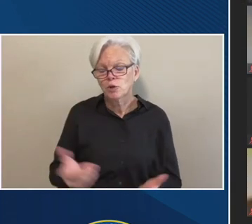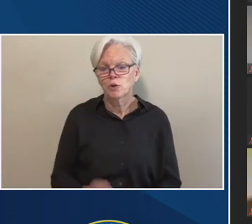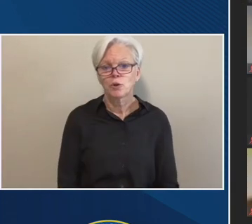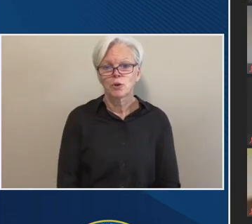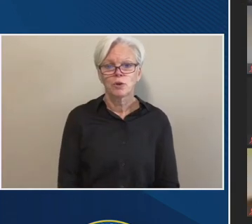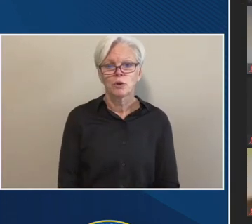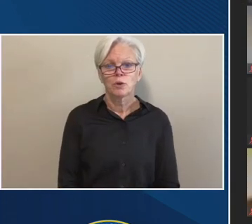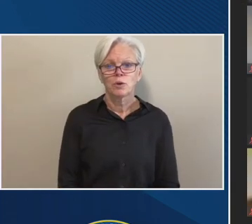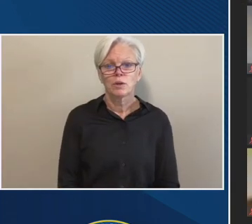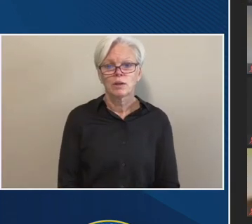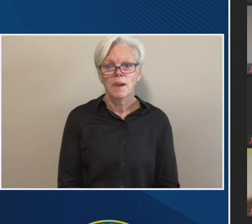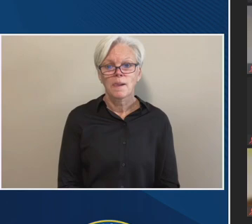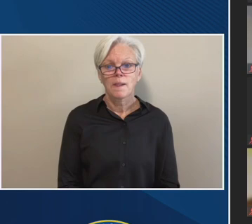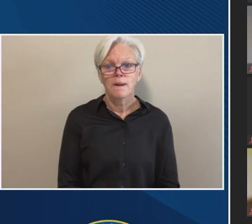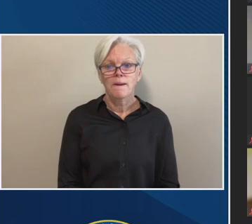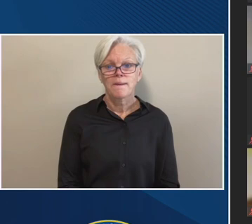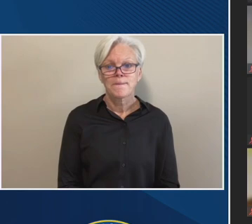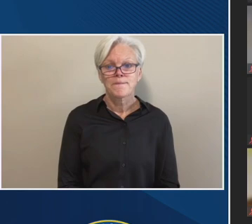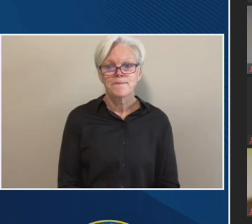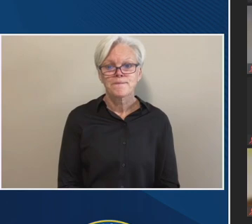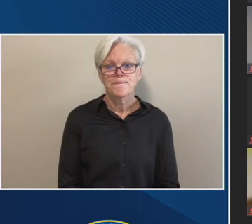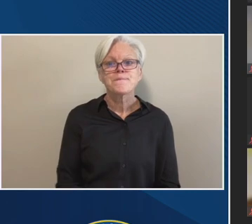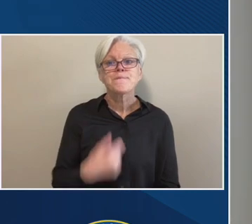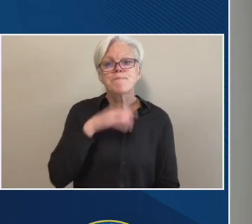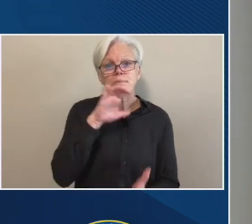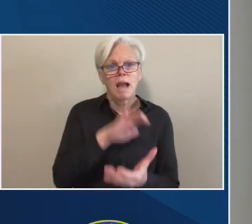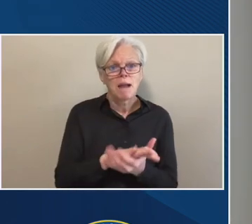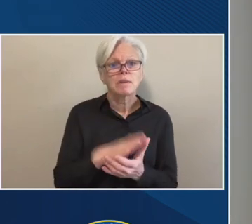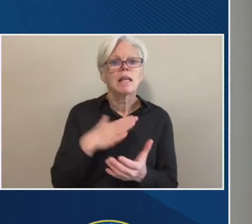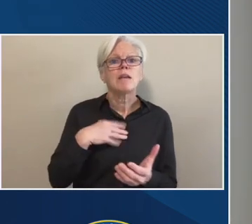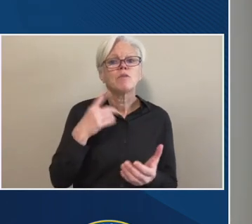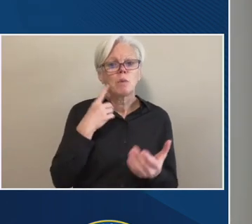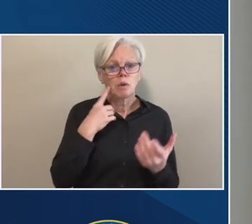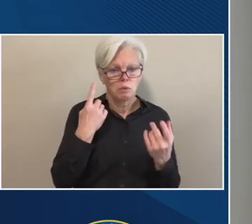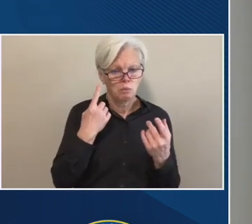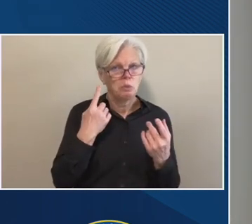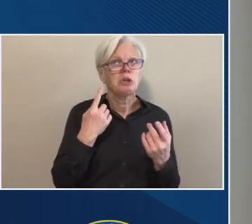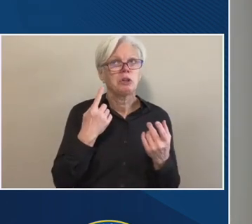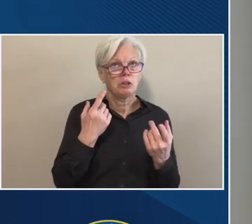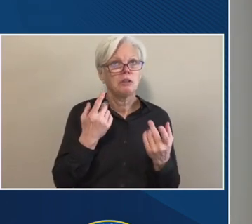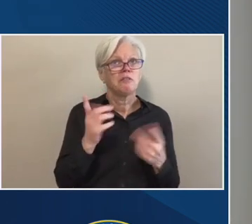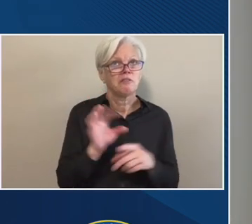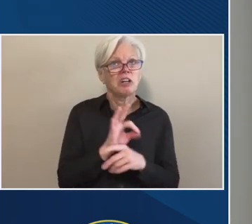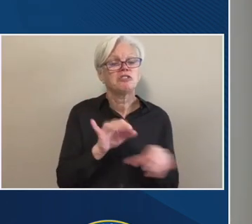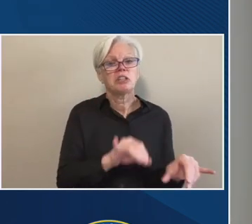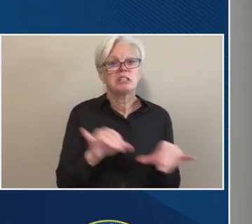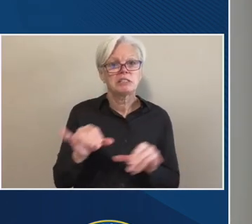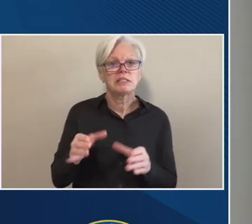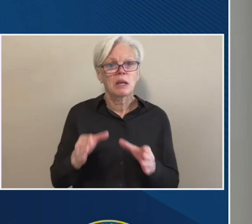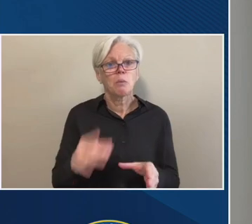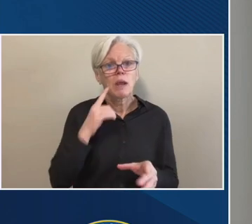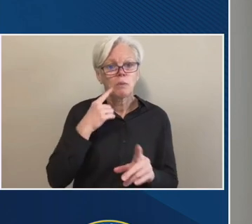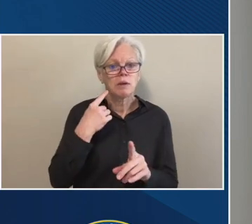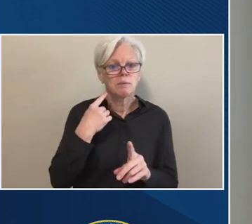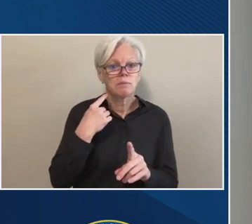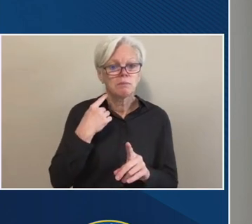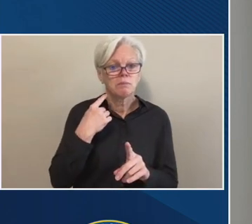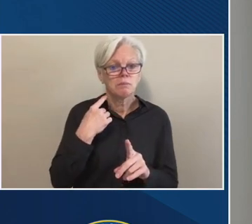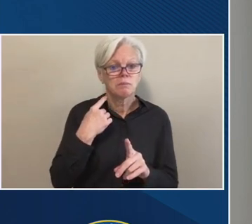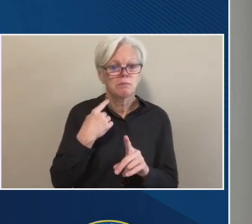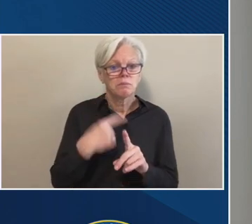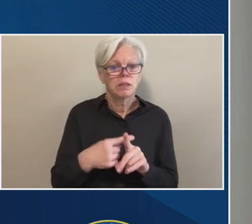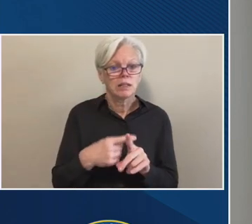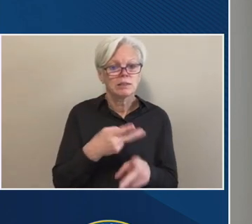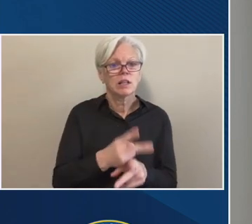Um, I believe it would work the same way for, uh, plus loan funds. Um, the, if, if they are